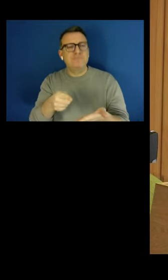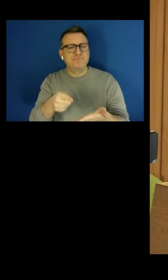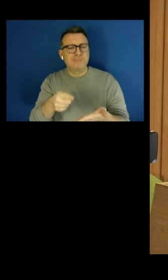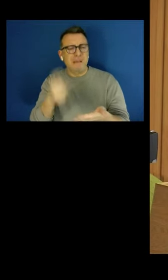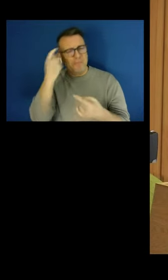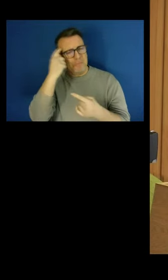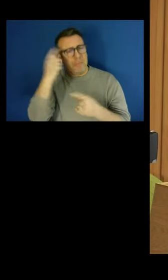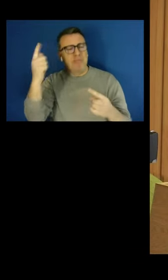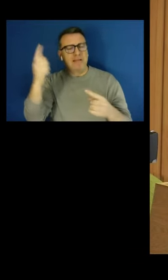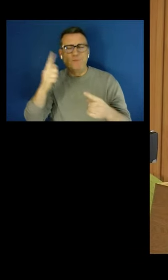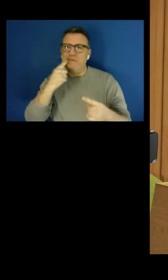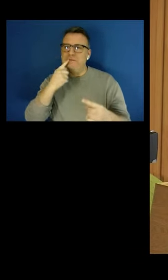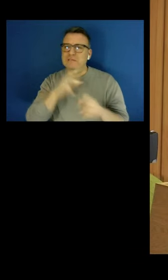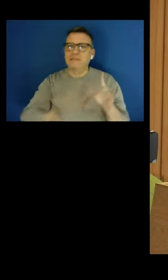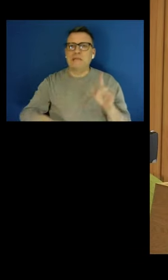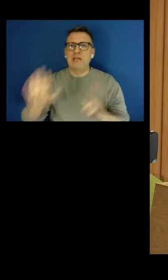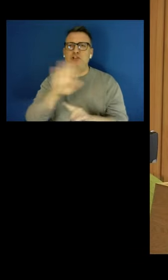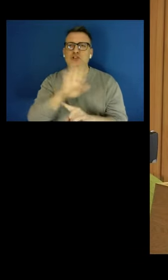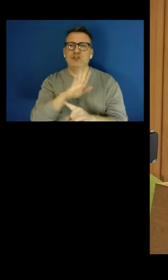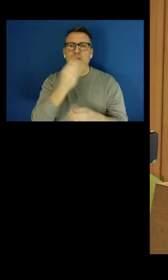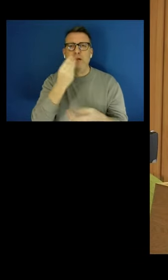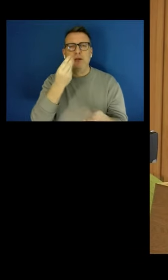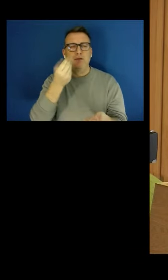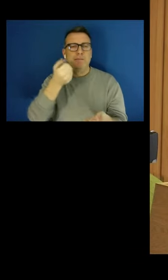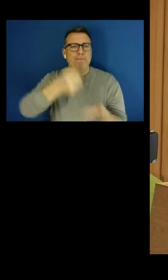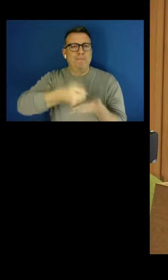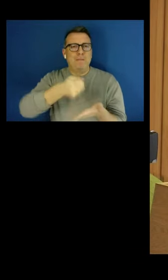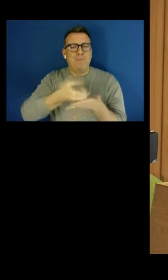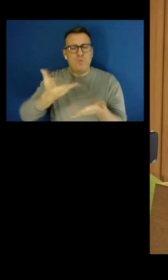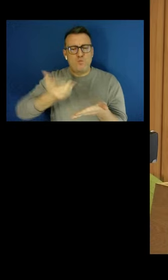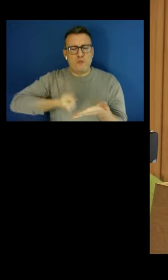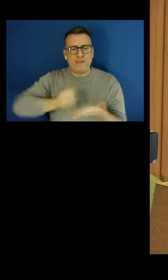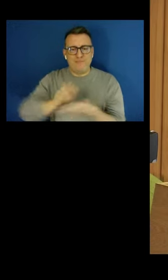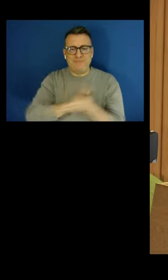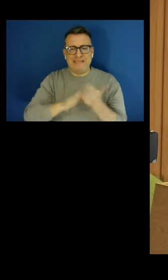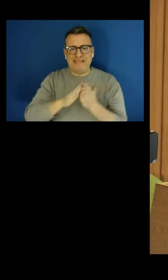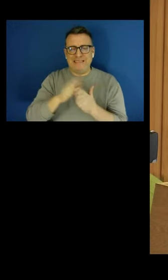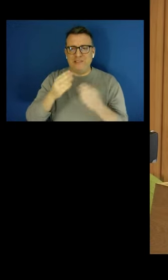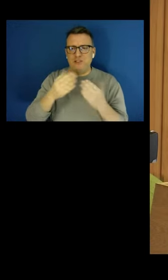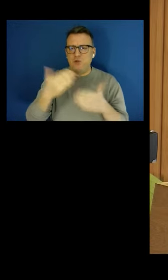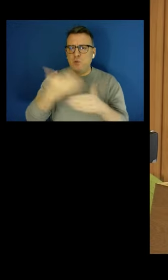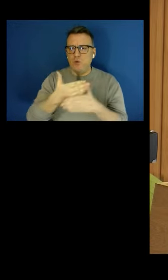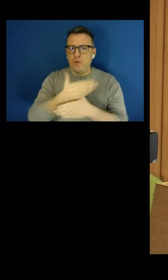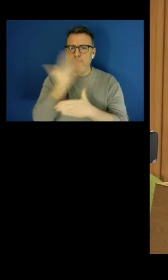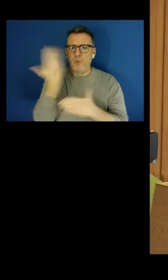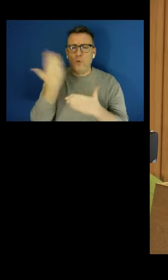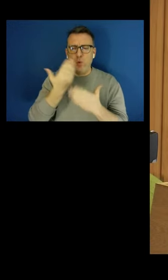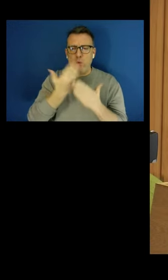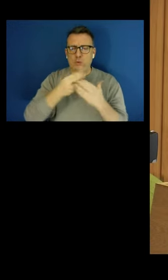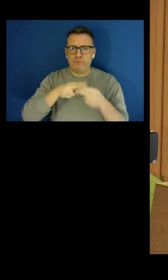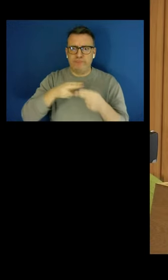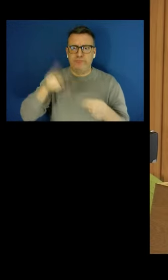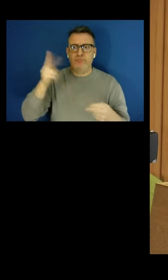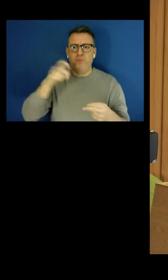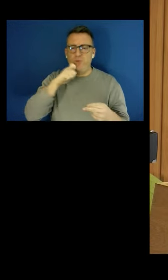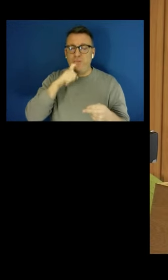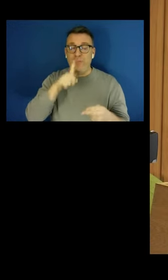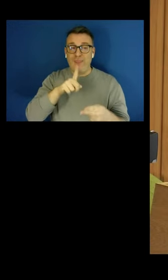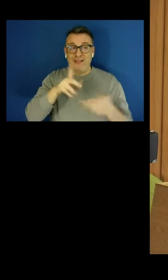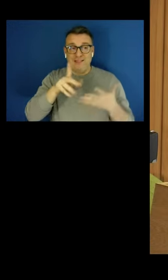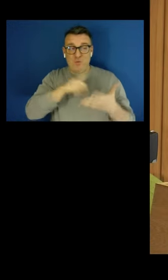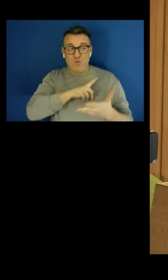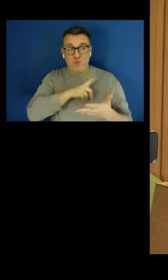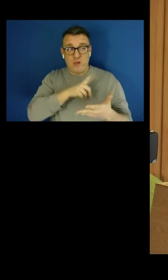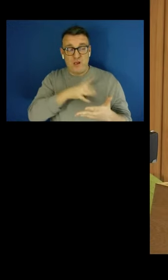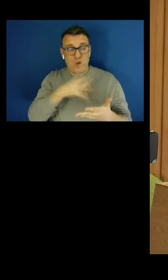wage would increase unemployment. I think that must be the reason why, six years after the government accepted